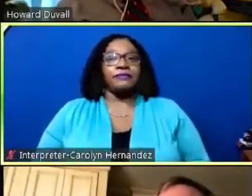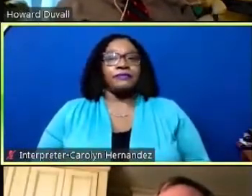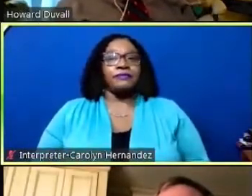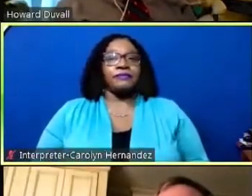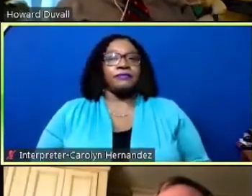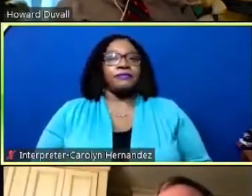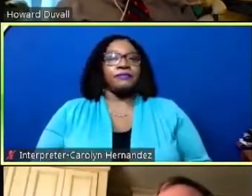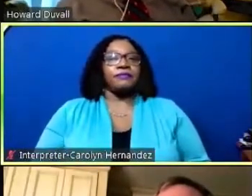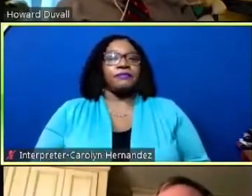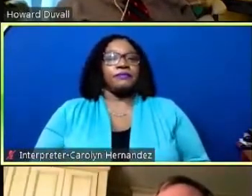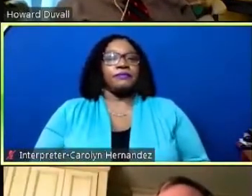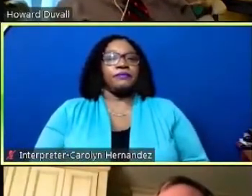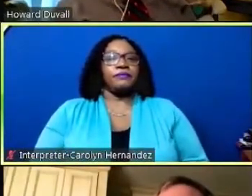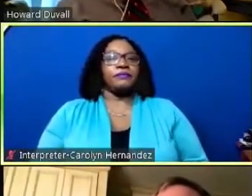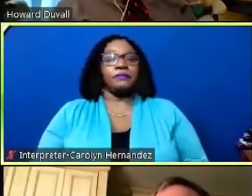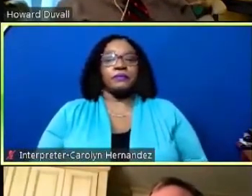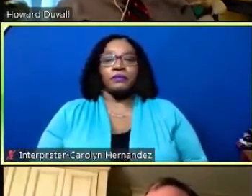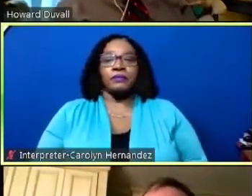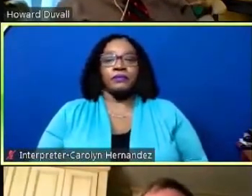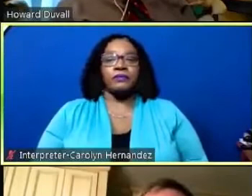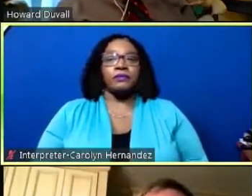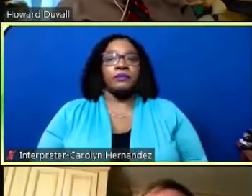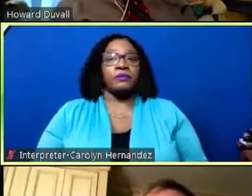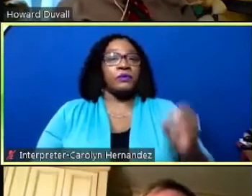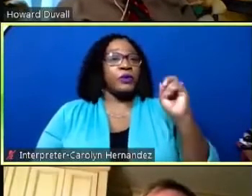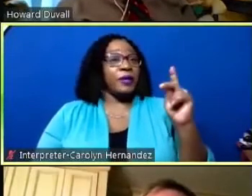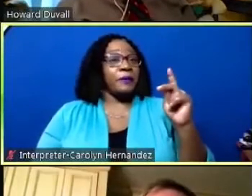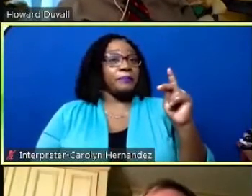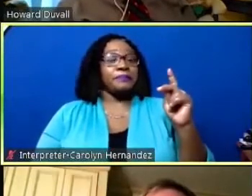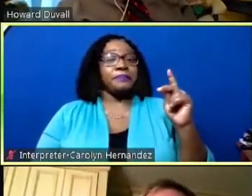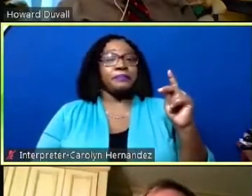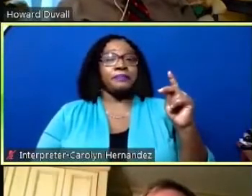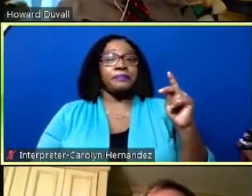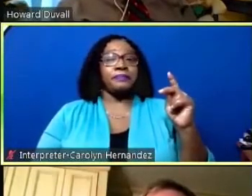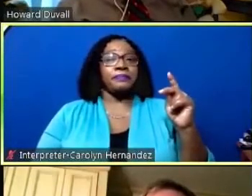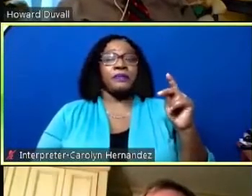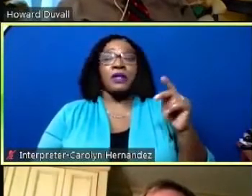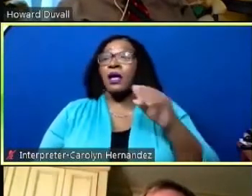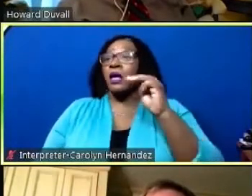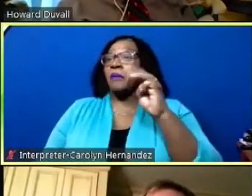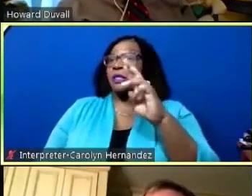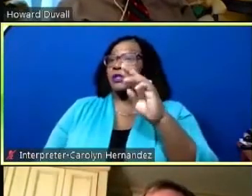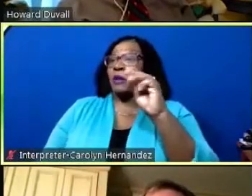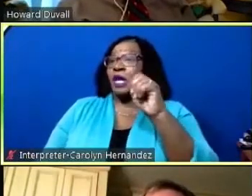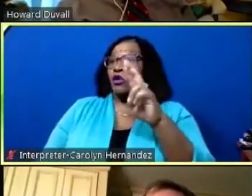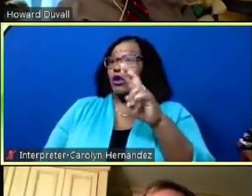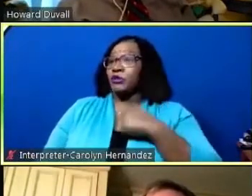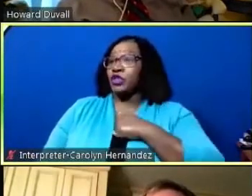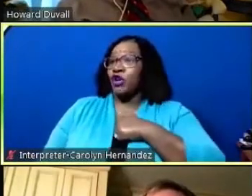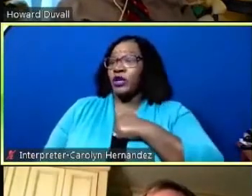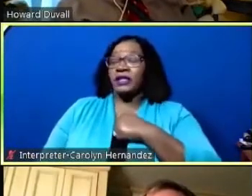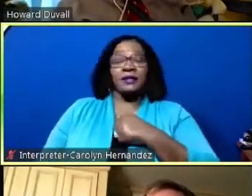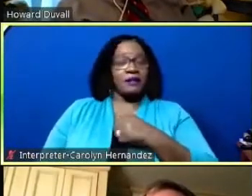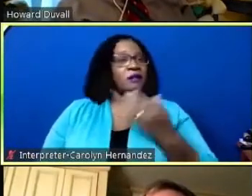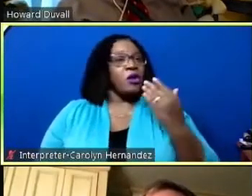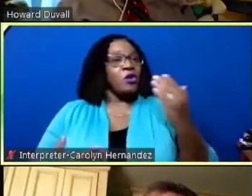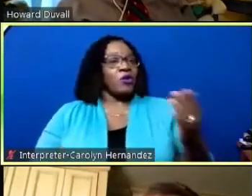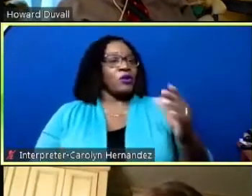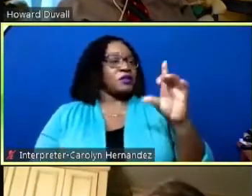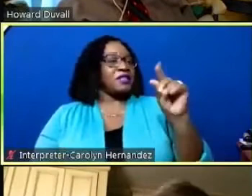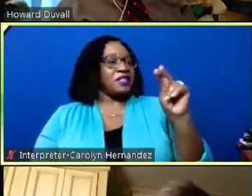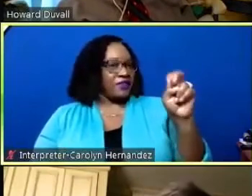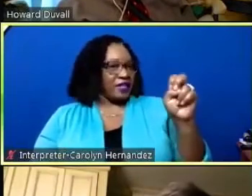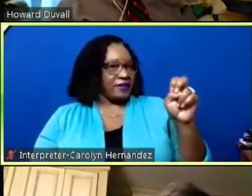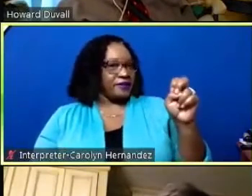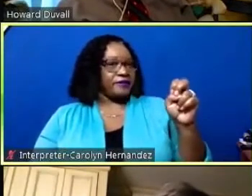i don't don't all right let's um mr mayor i'm sorry i see i see i see ms divine i see mr